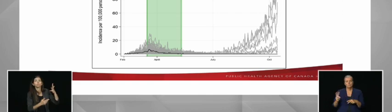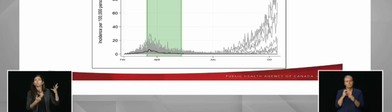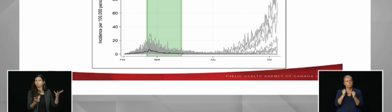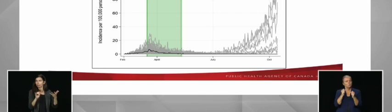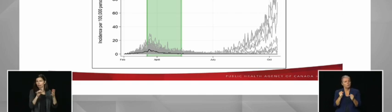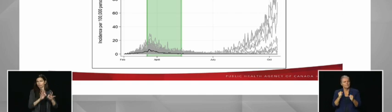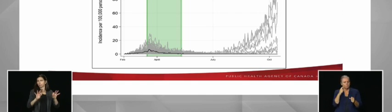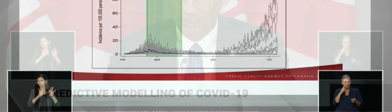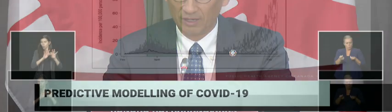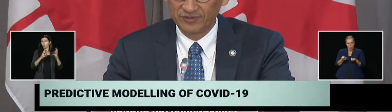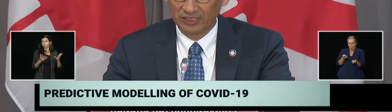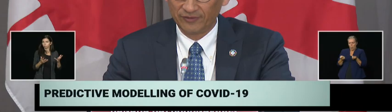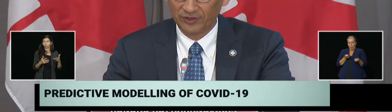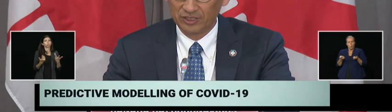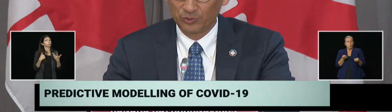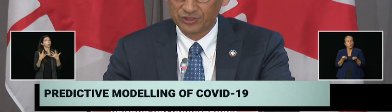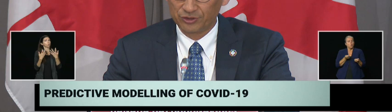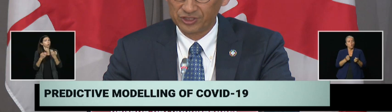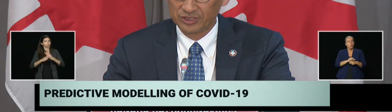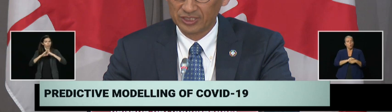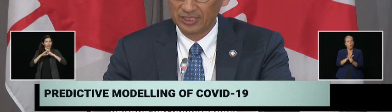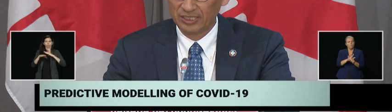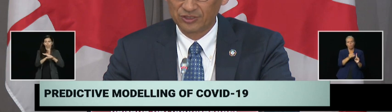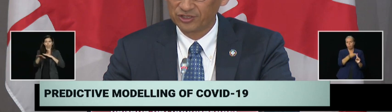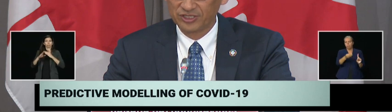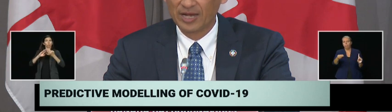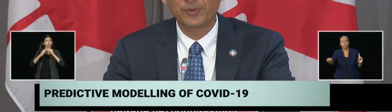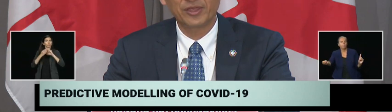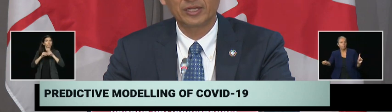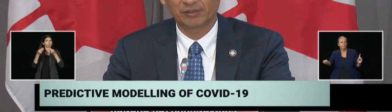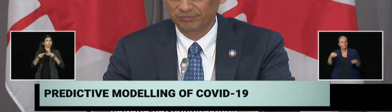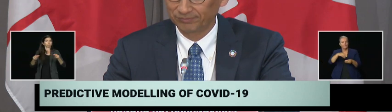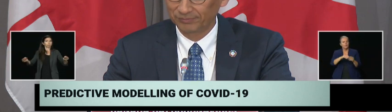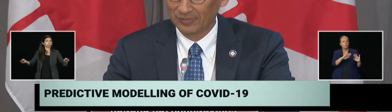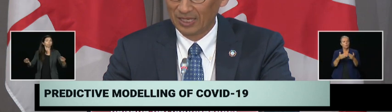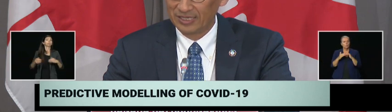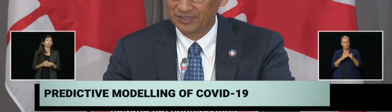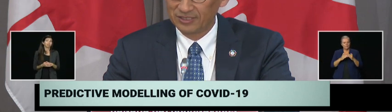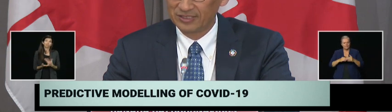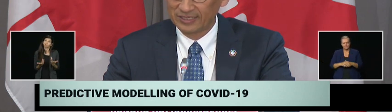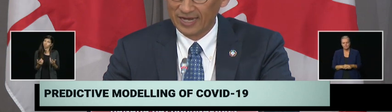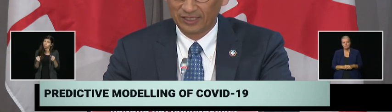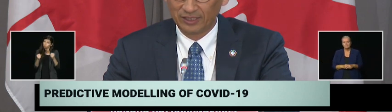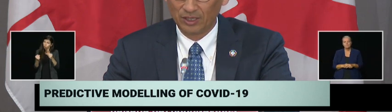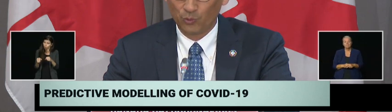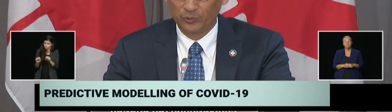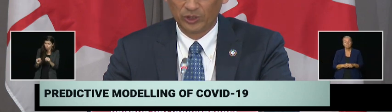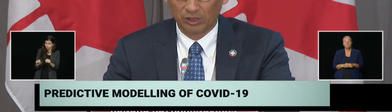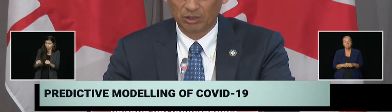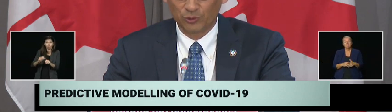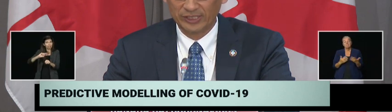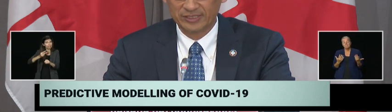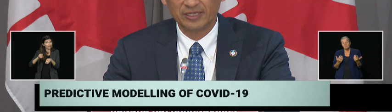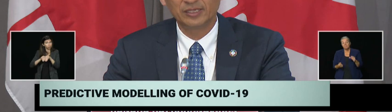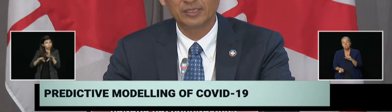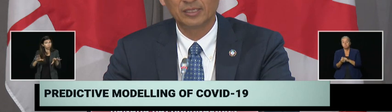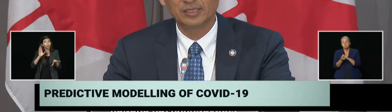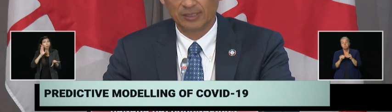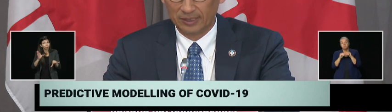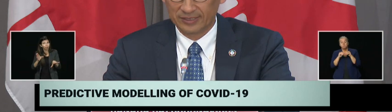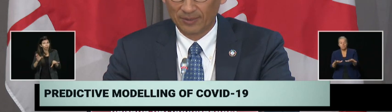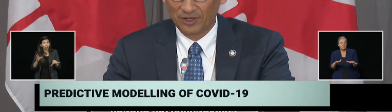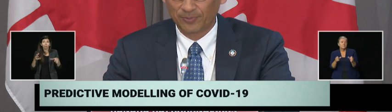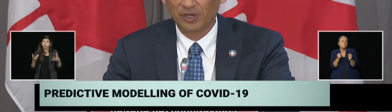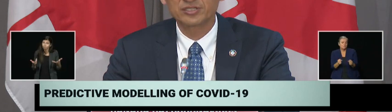This possibility of significant resurgence is not just hypothetical, as this is exactly what we are already seeing